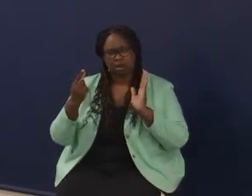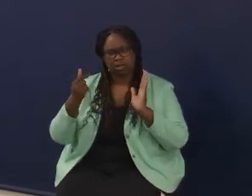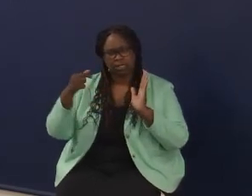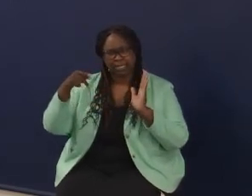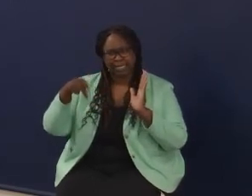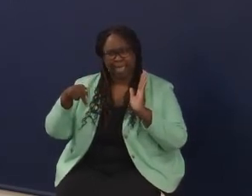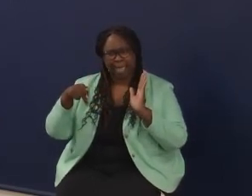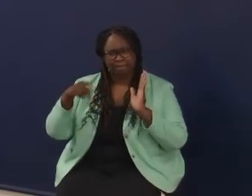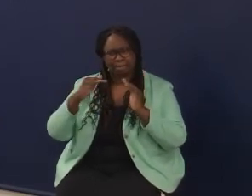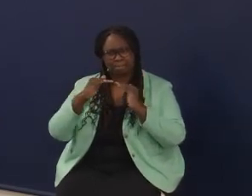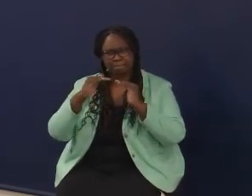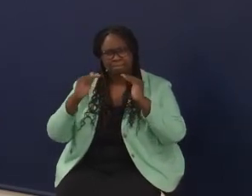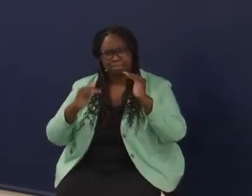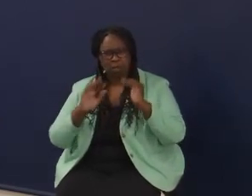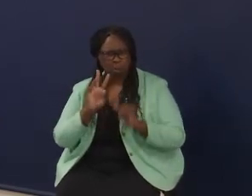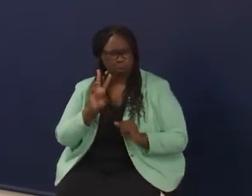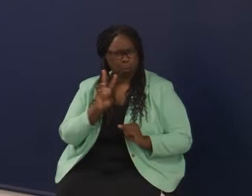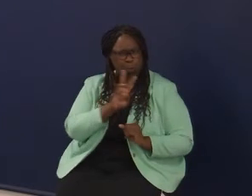Kentucky.